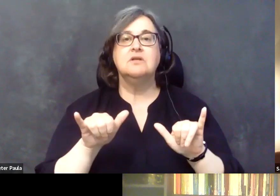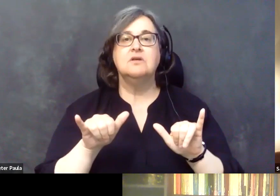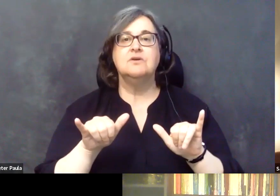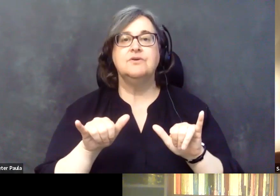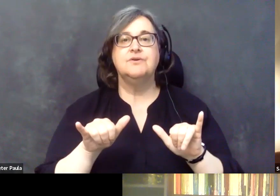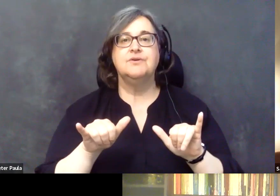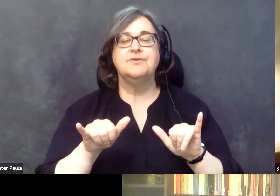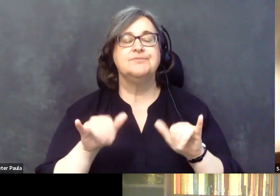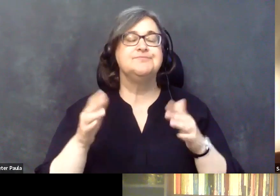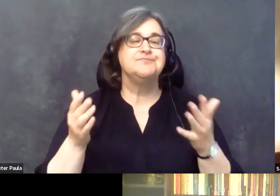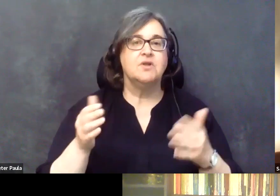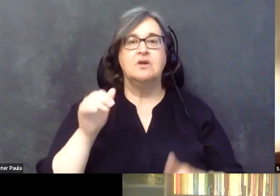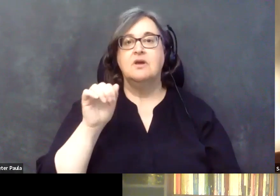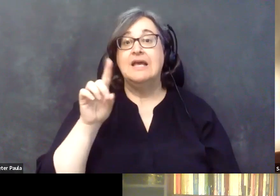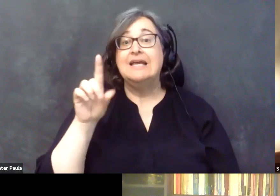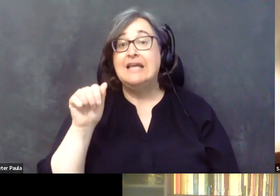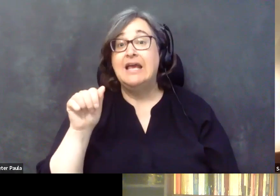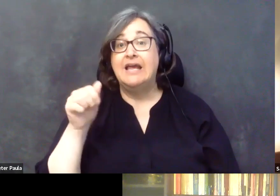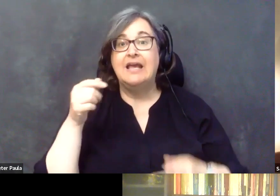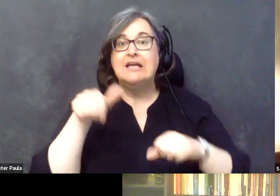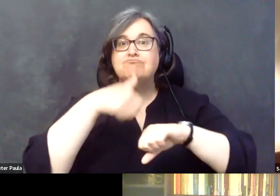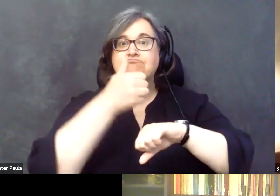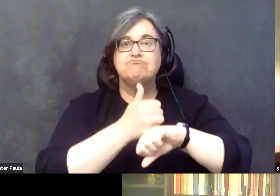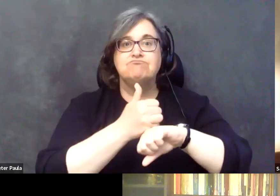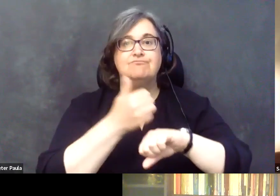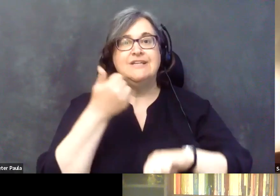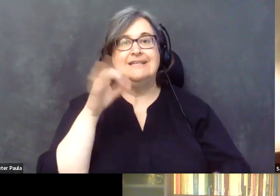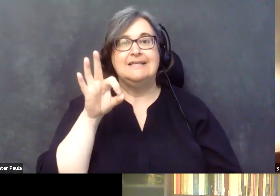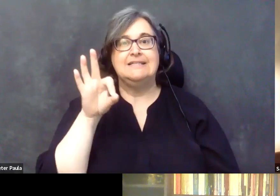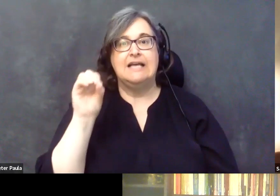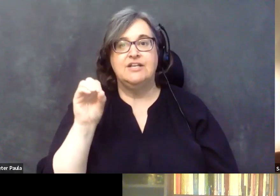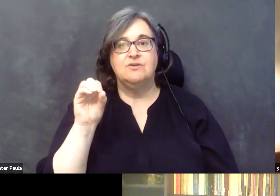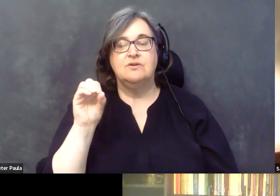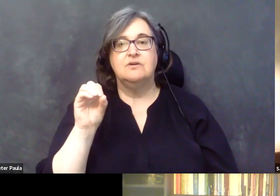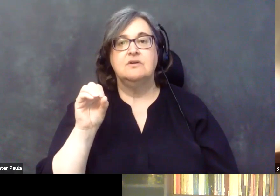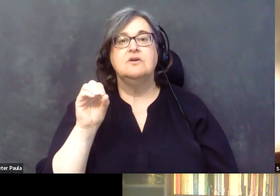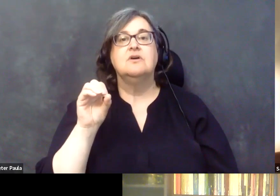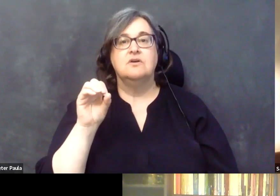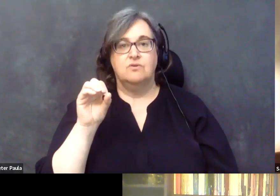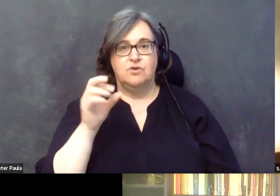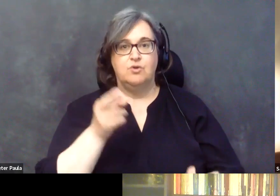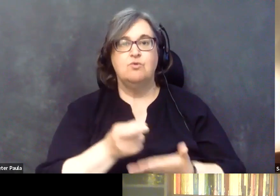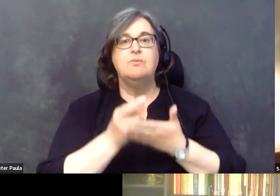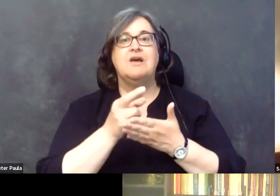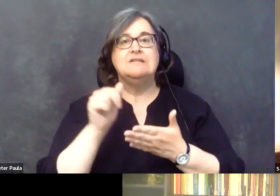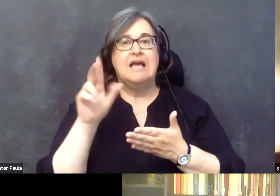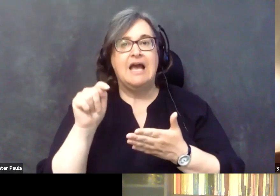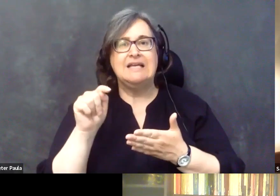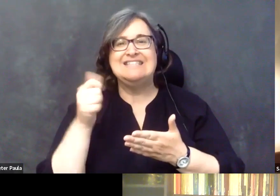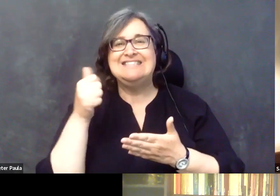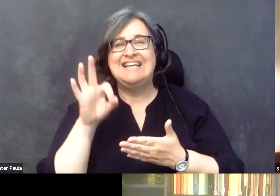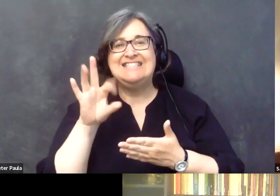the ADA came out in 1990. Uh, we had the American rehabilitation app, which was in 1975,